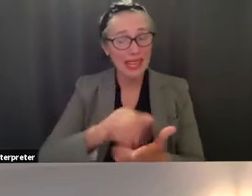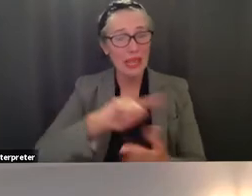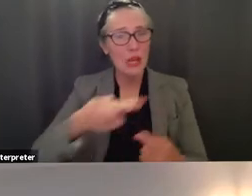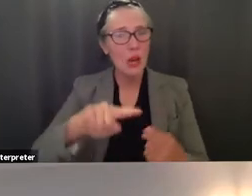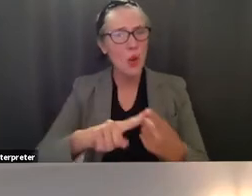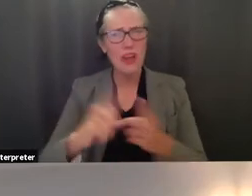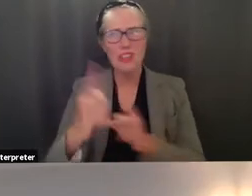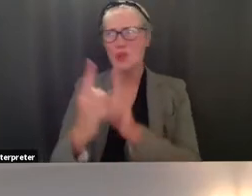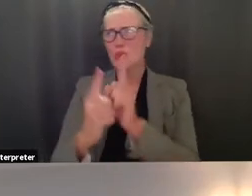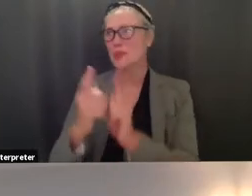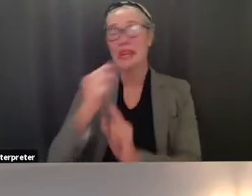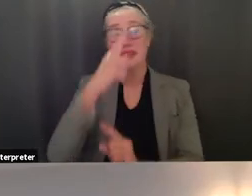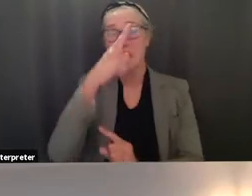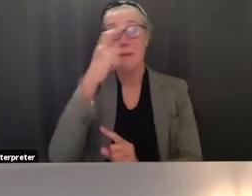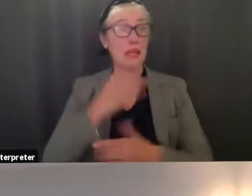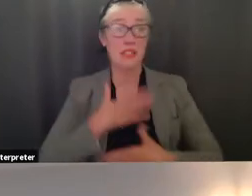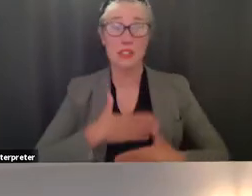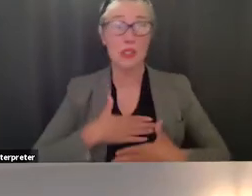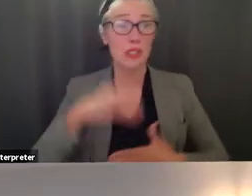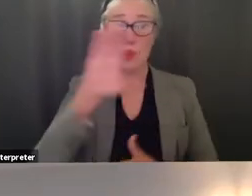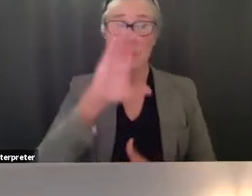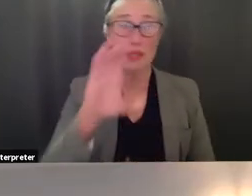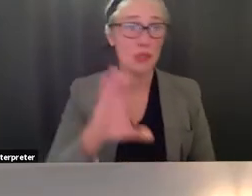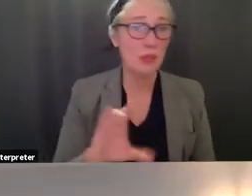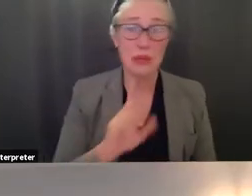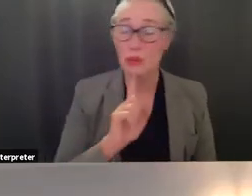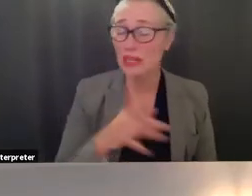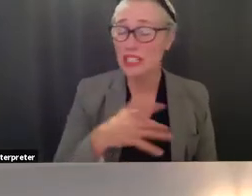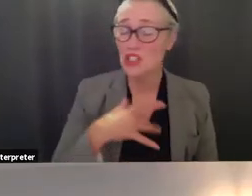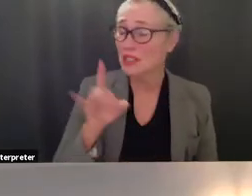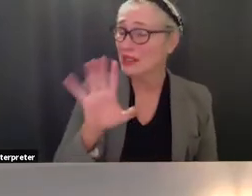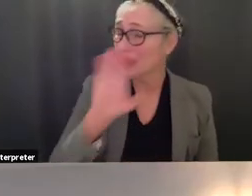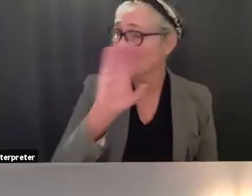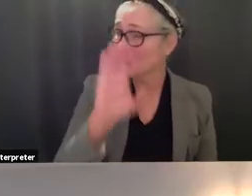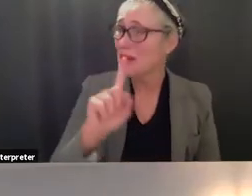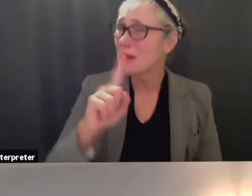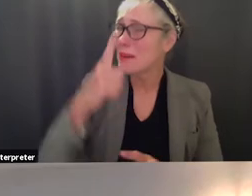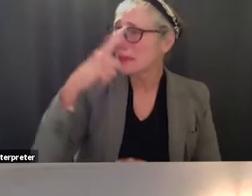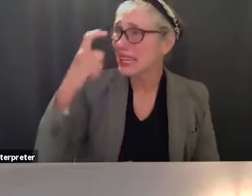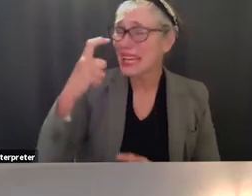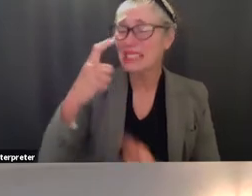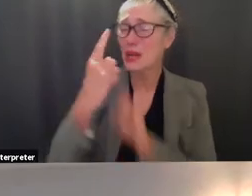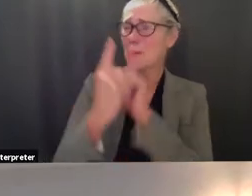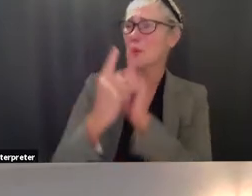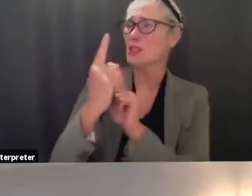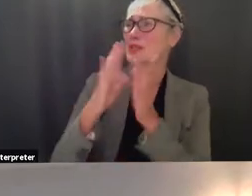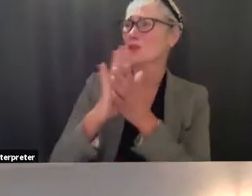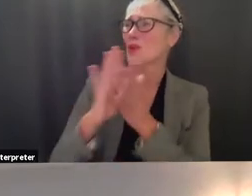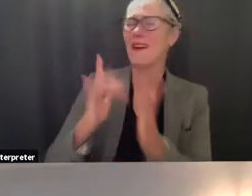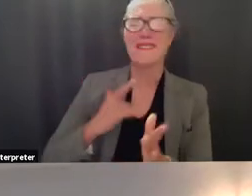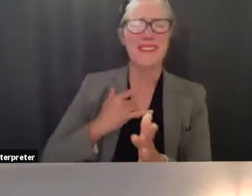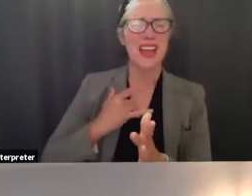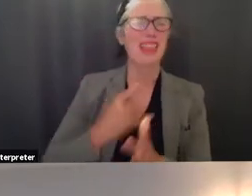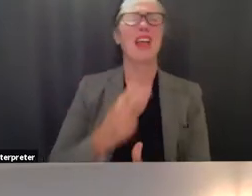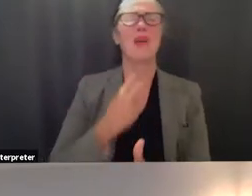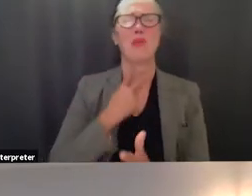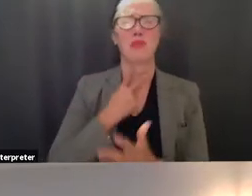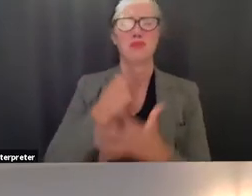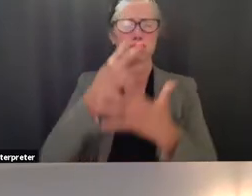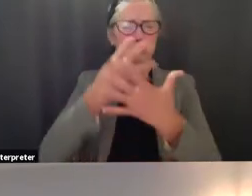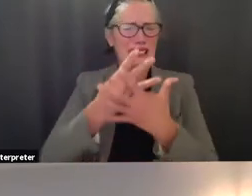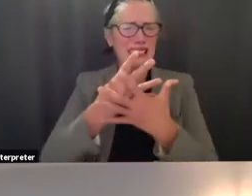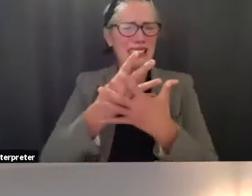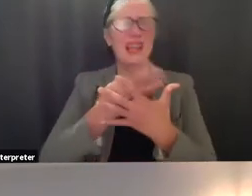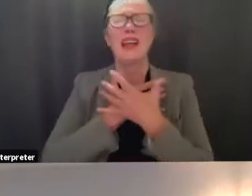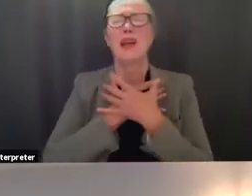person not because she enjoyed zooming which she really disliked but because in-person school felt like prison she said she couldn't